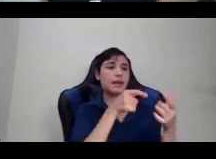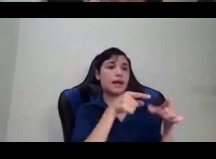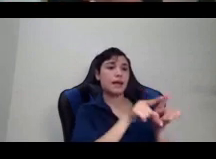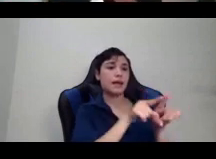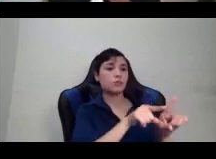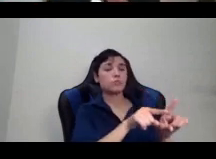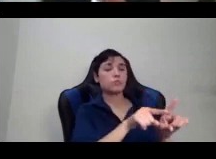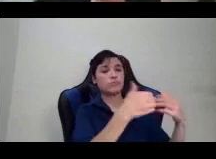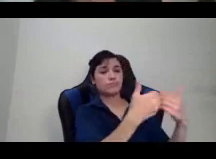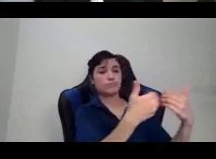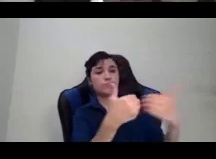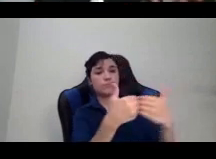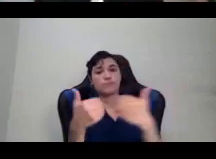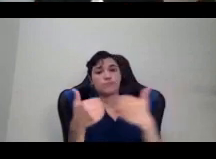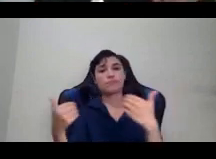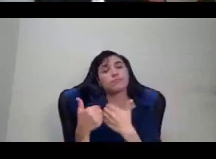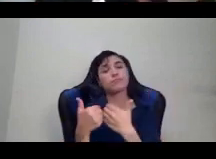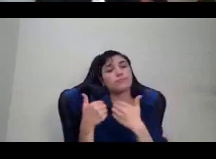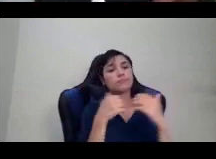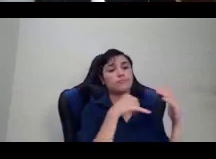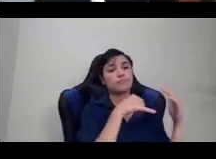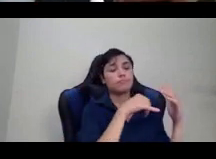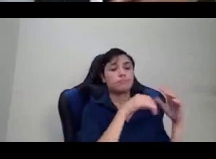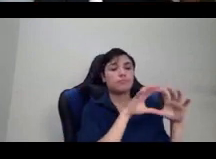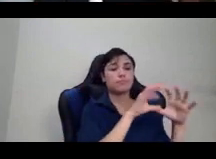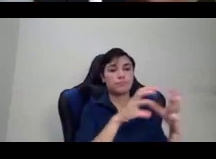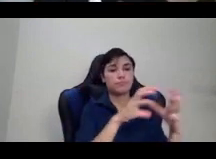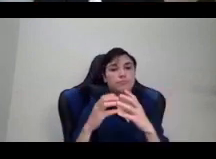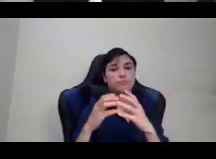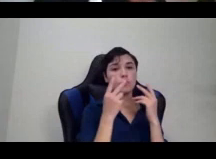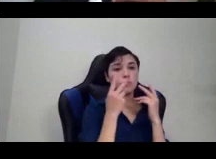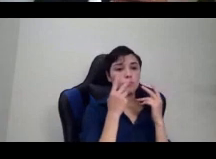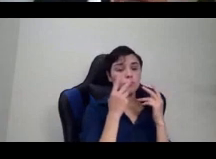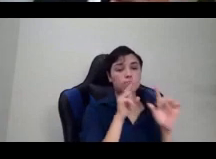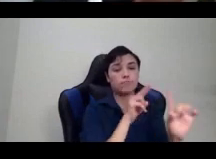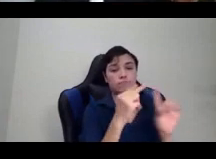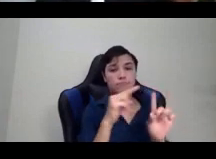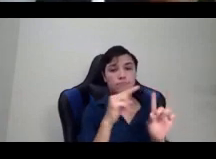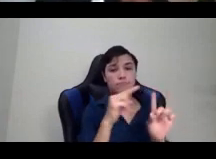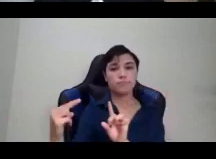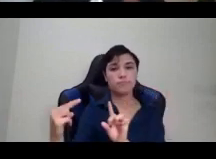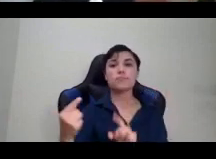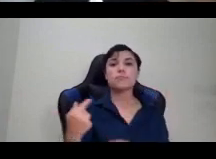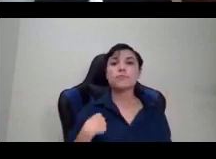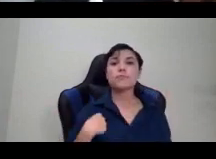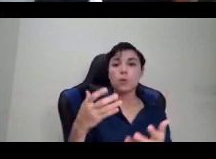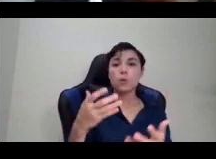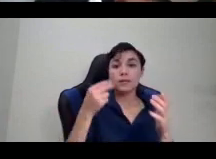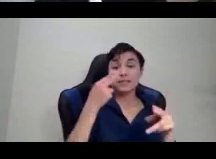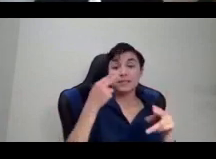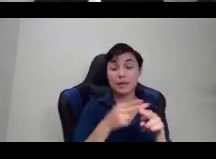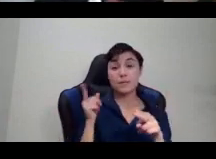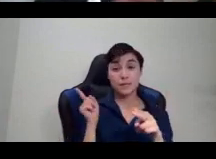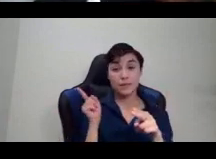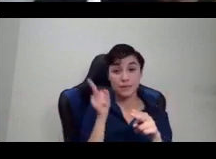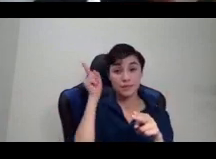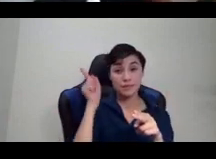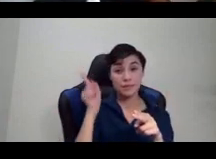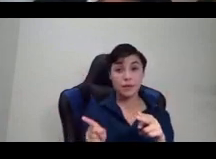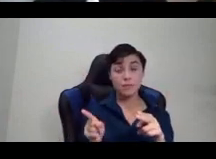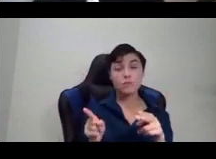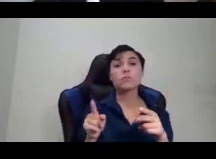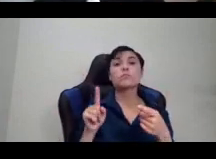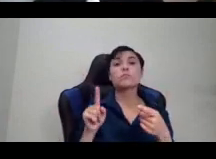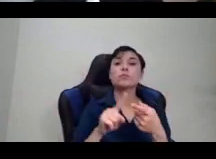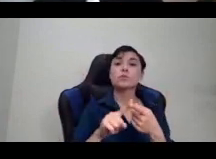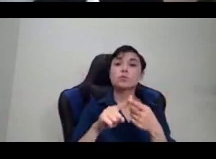political visions. And so I wanted to name some of that to bring in some of those other ancestors, some of those other elders who